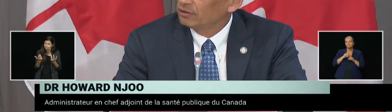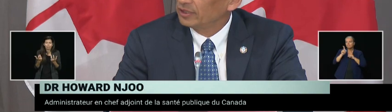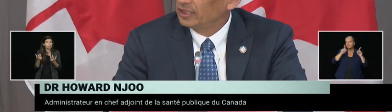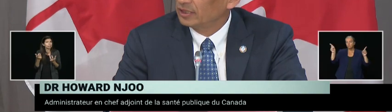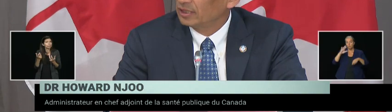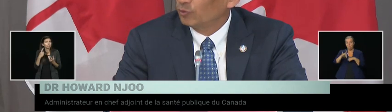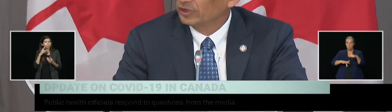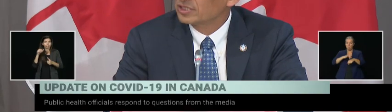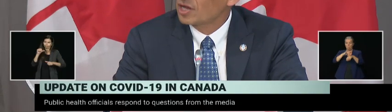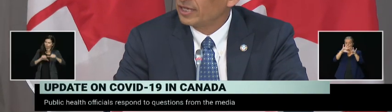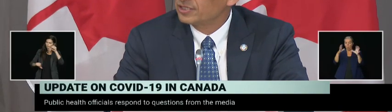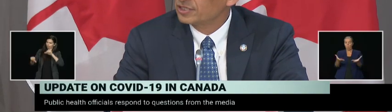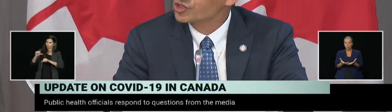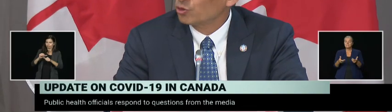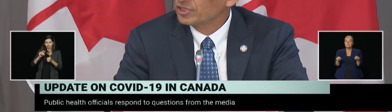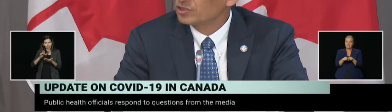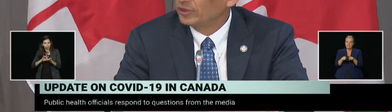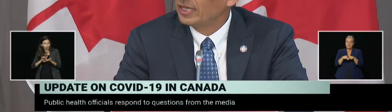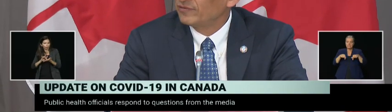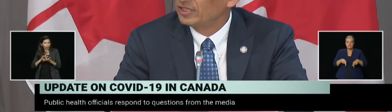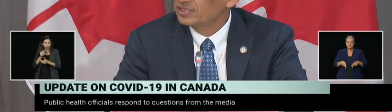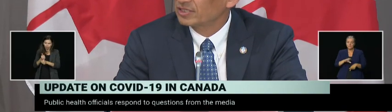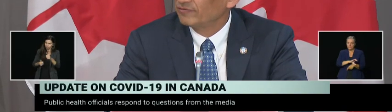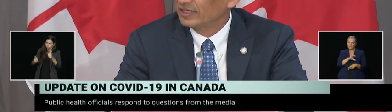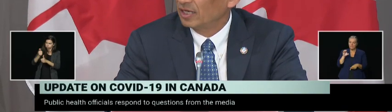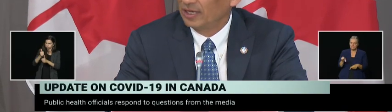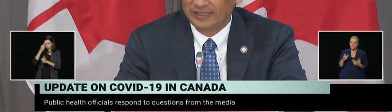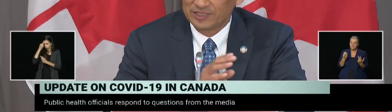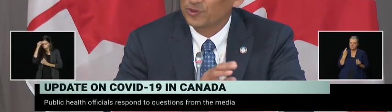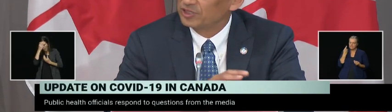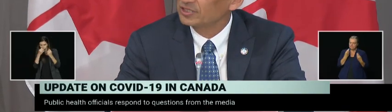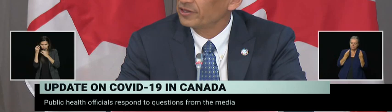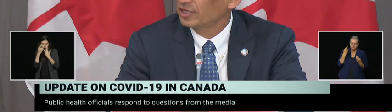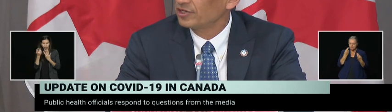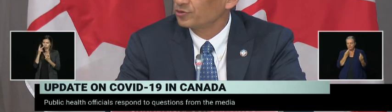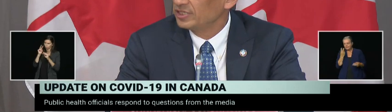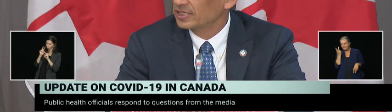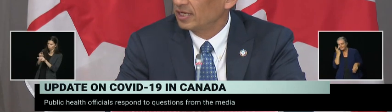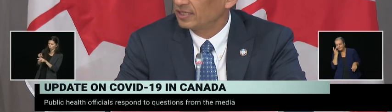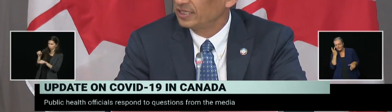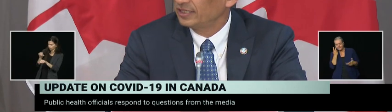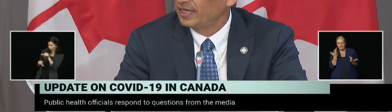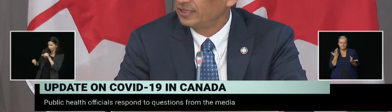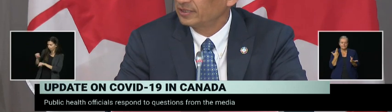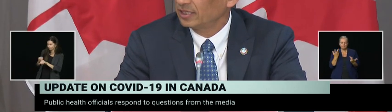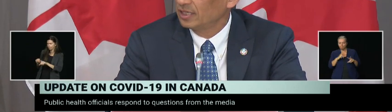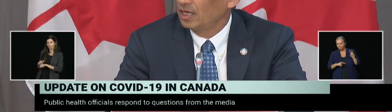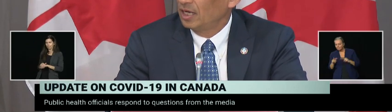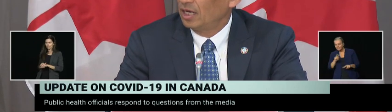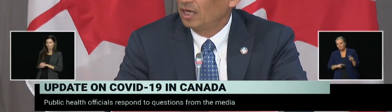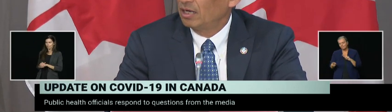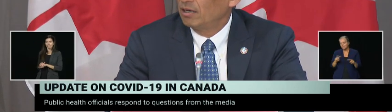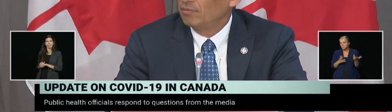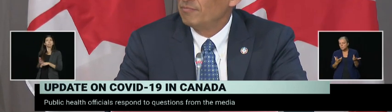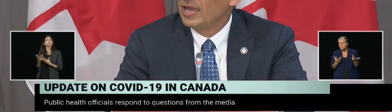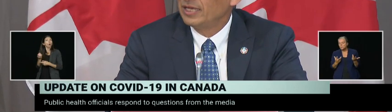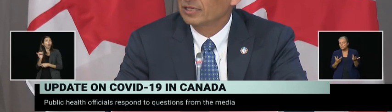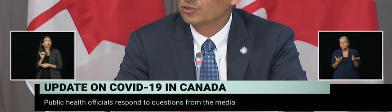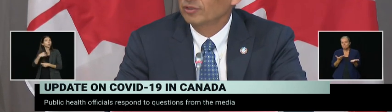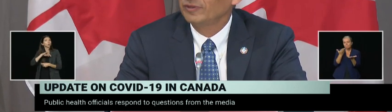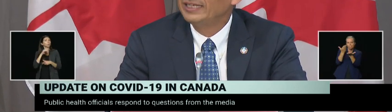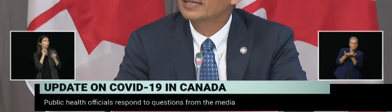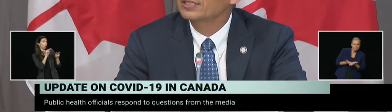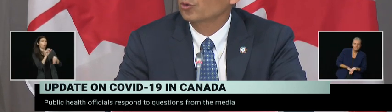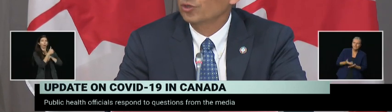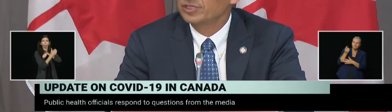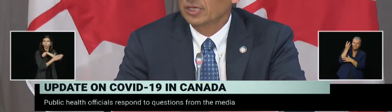constantly looking at what the science shows us, what the evidence and experience in other countries has indicated may